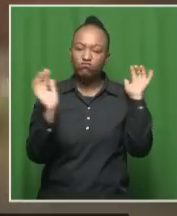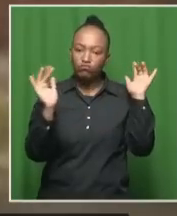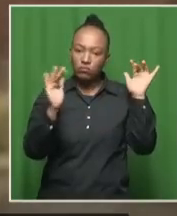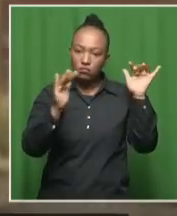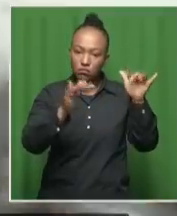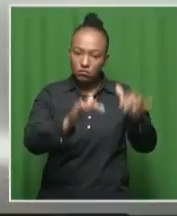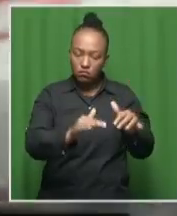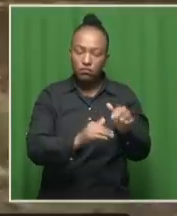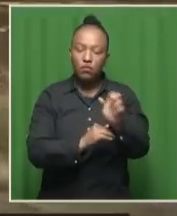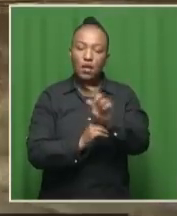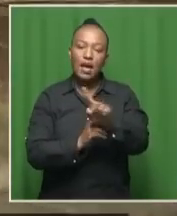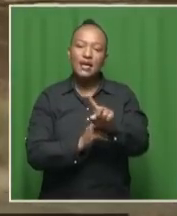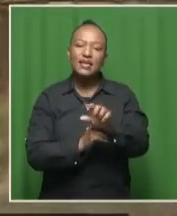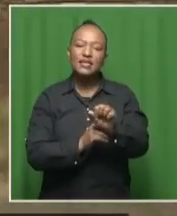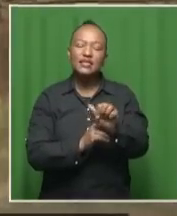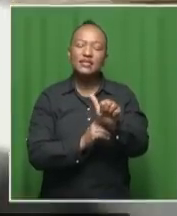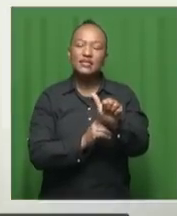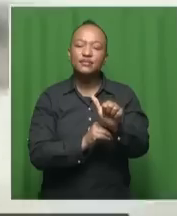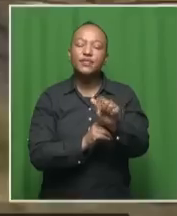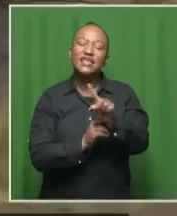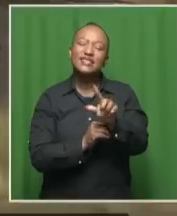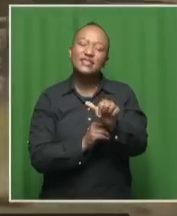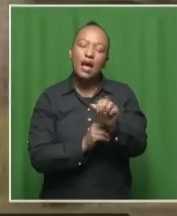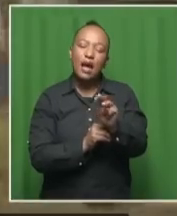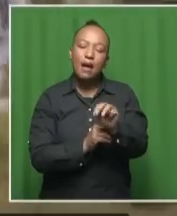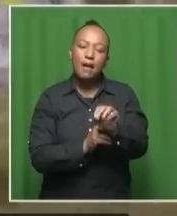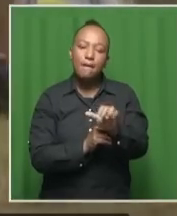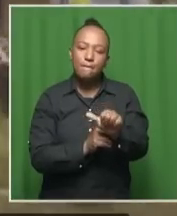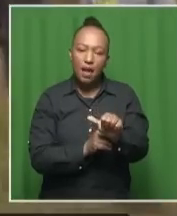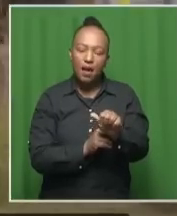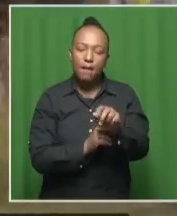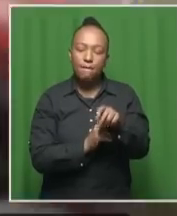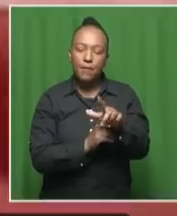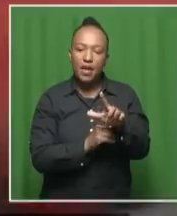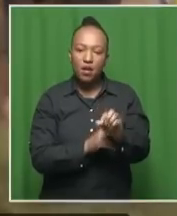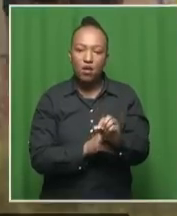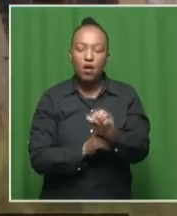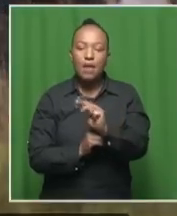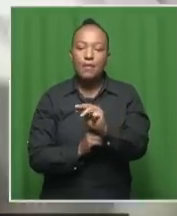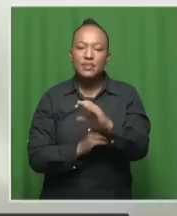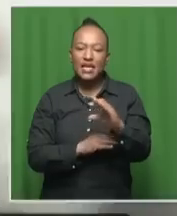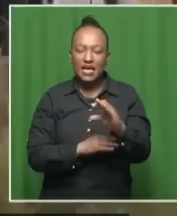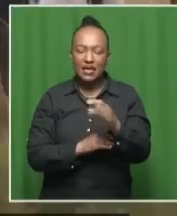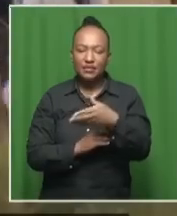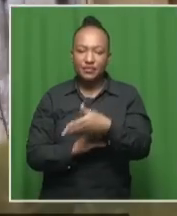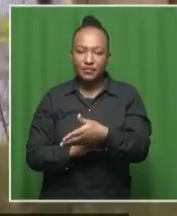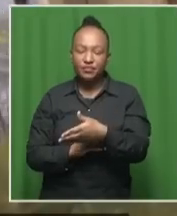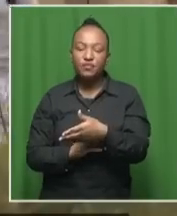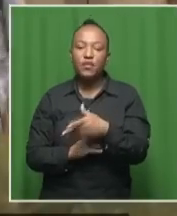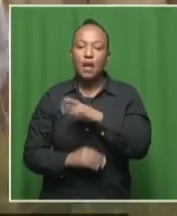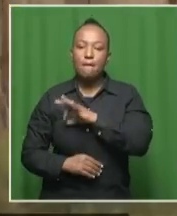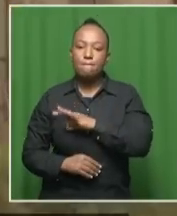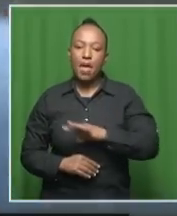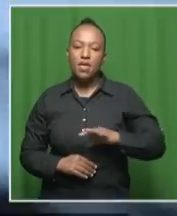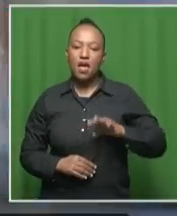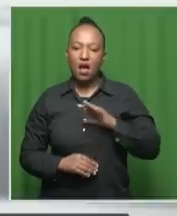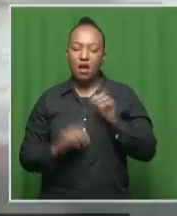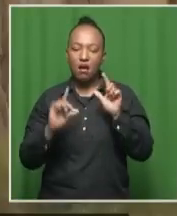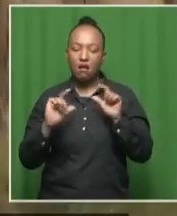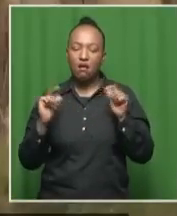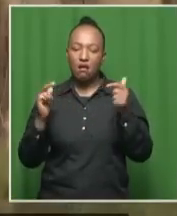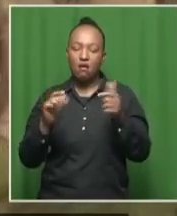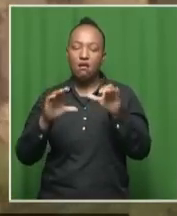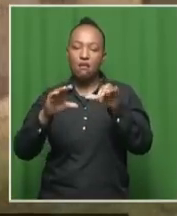at Zamampilo. Well, I'm joined now by the MMC for Safety, that's the Mayoral Committee Member for